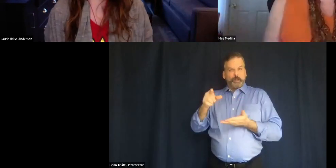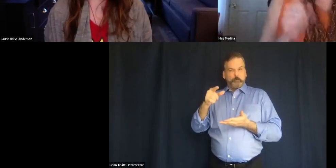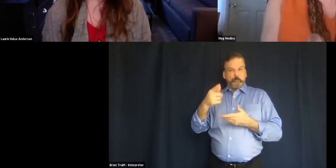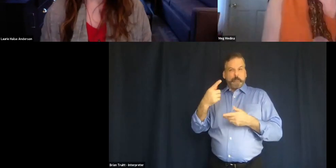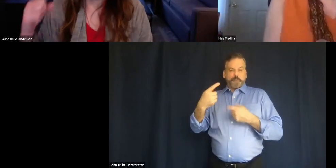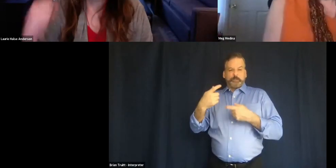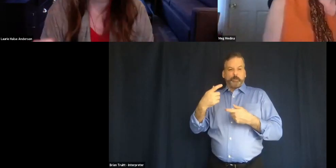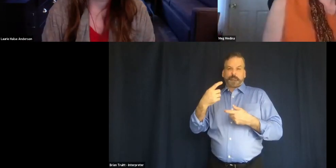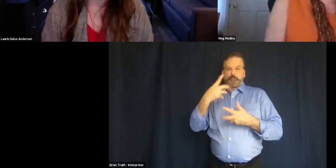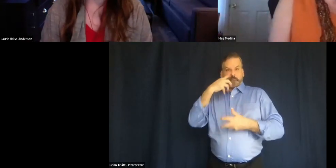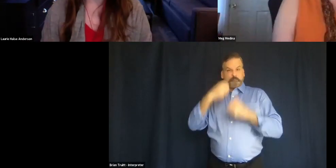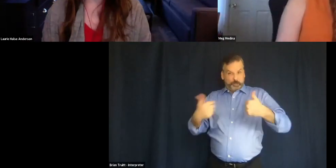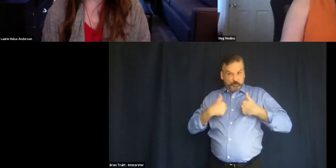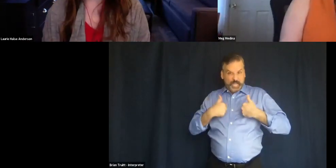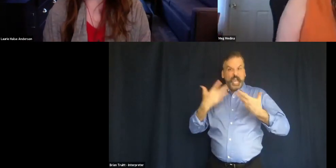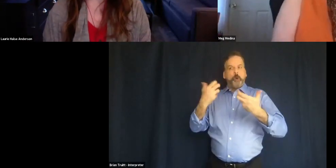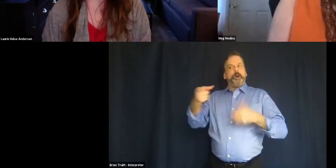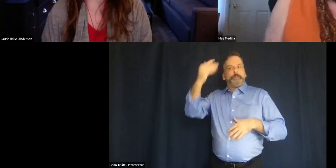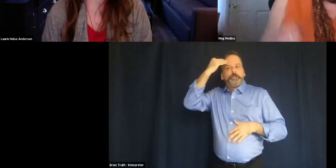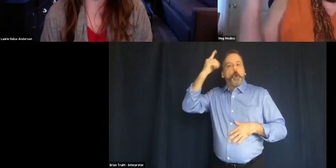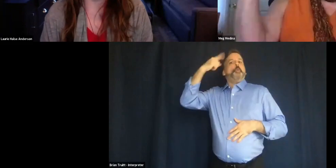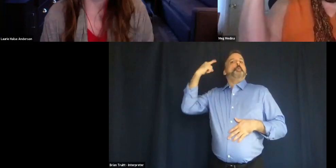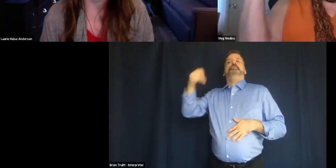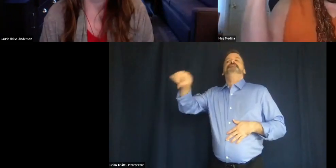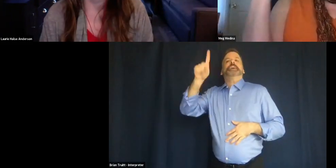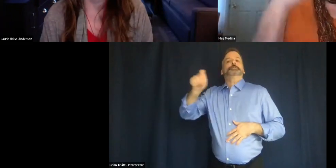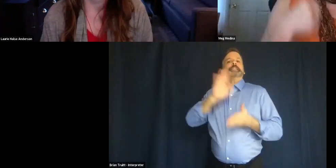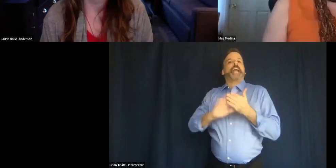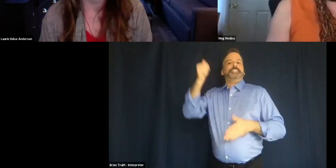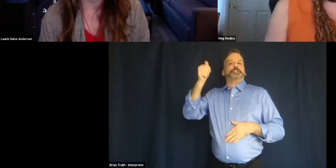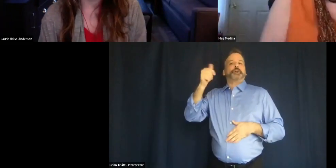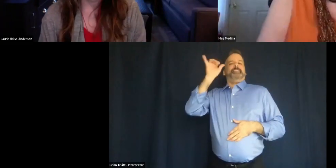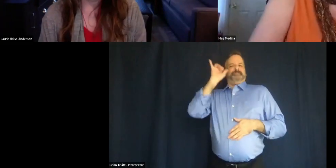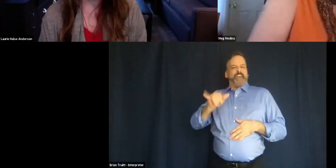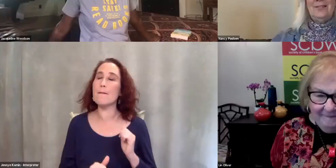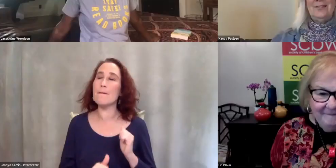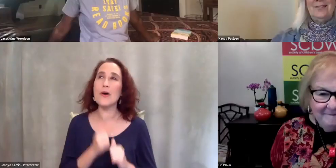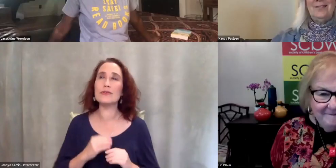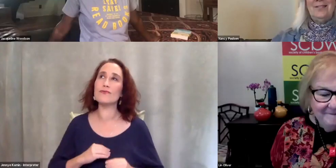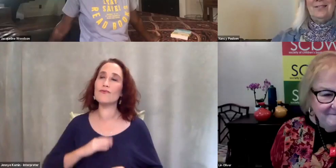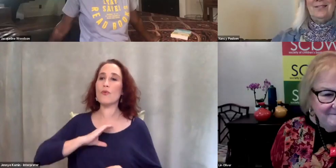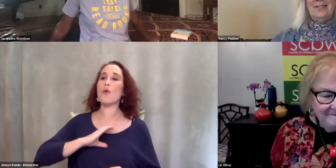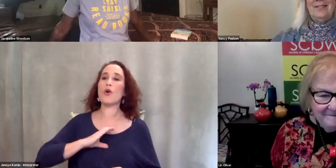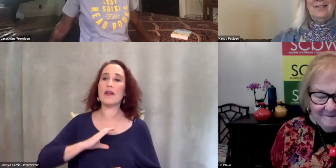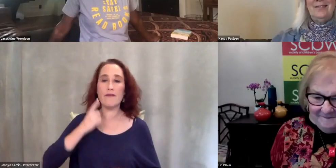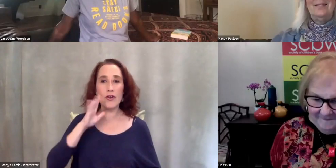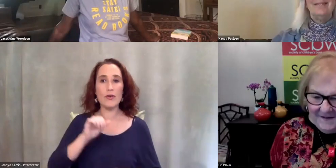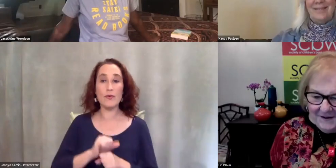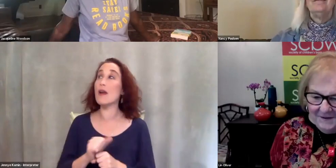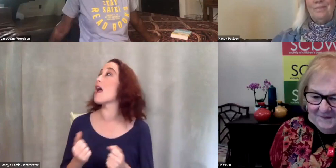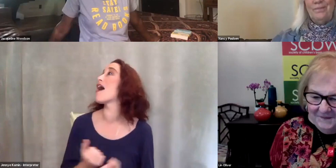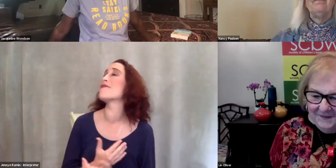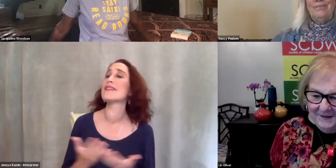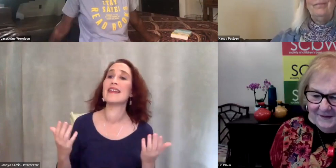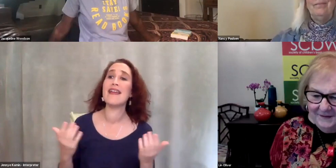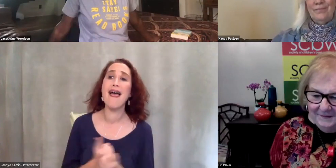yeah this is why we're children's book writers bitterness take that you know everything everything